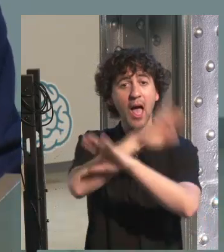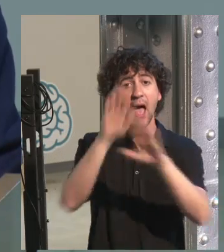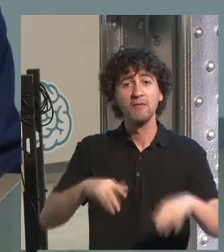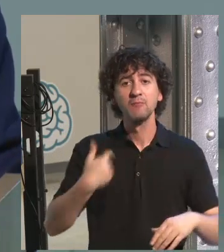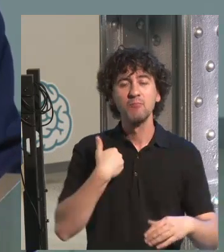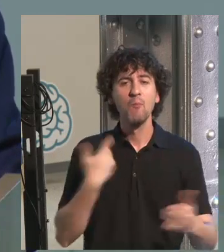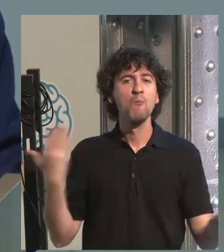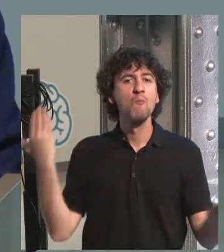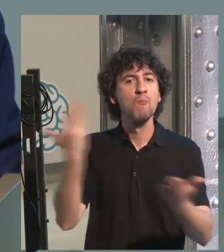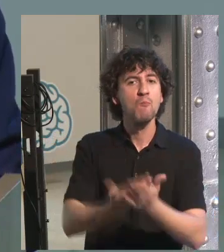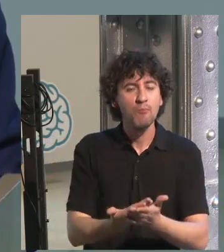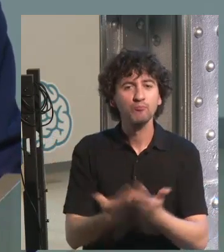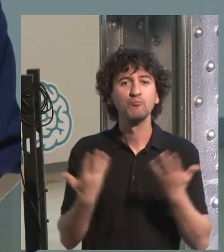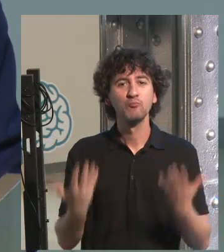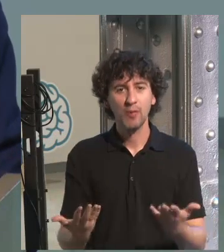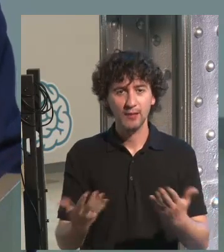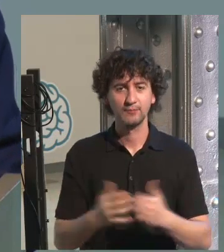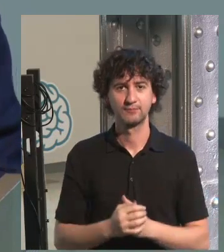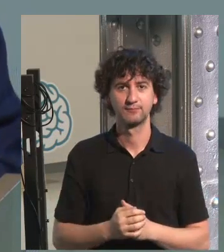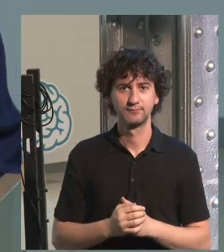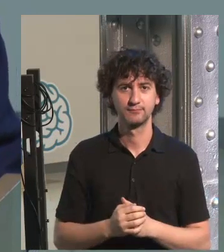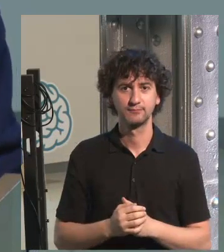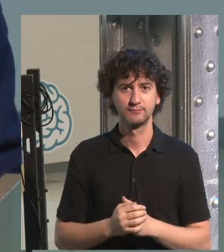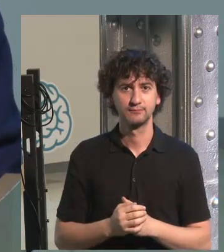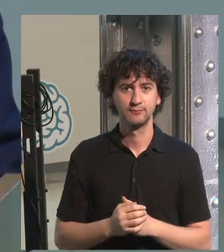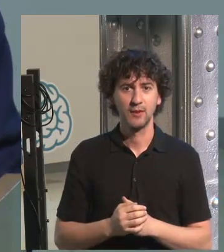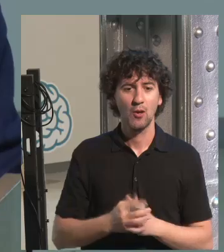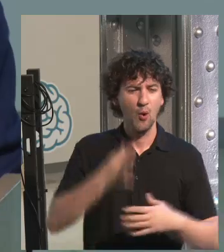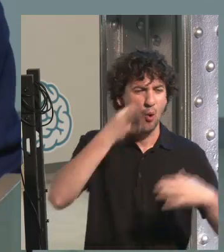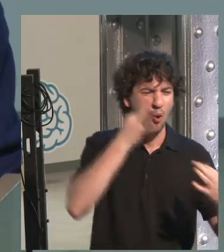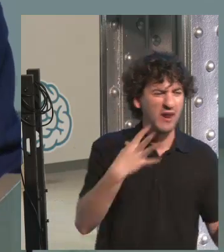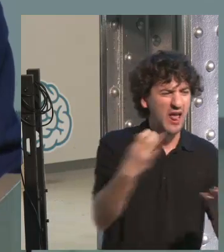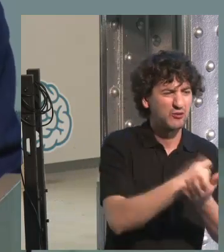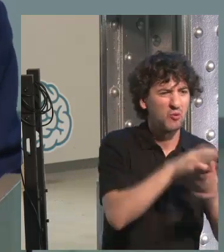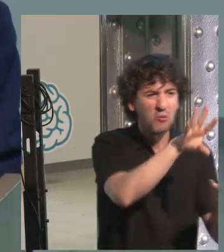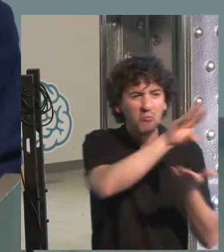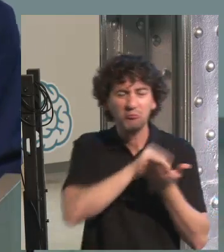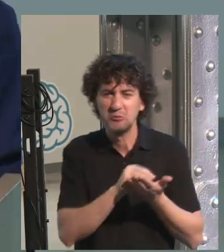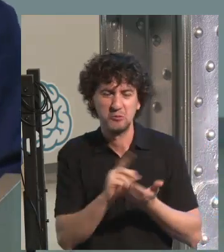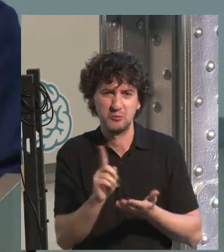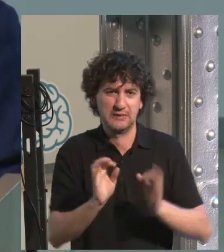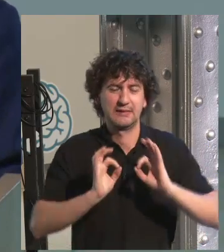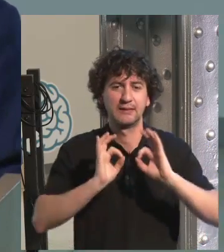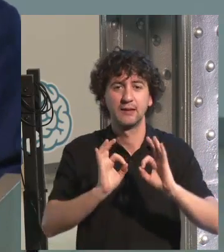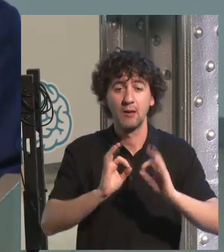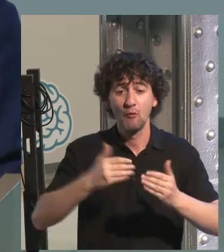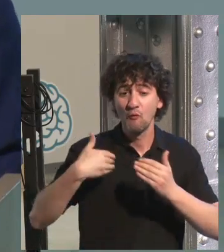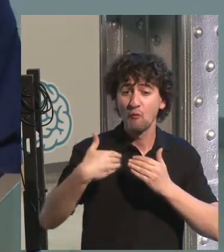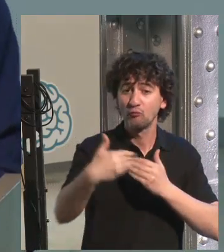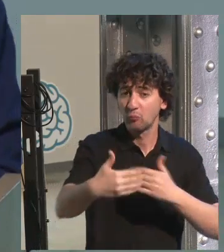and punishment. Punitions. No, I finish with this